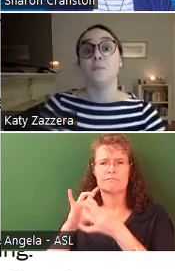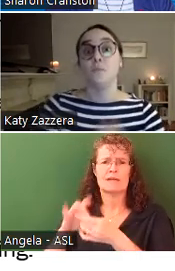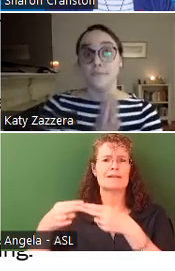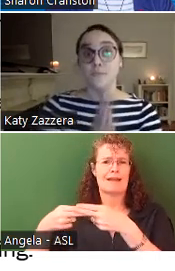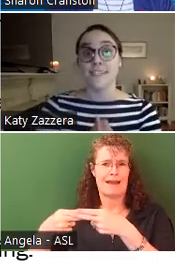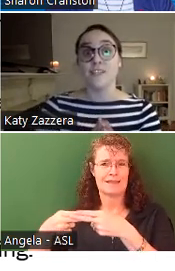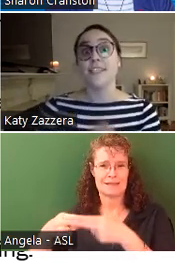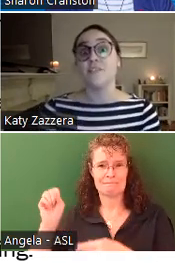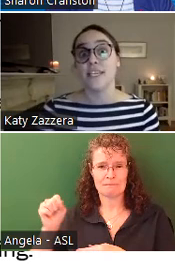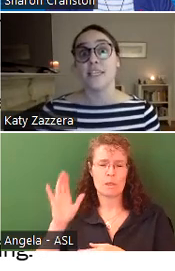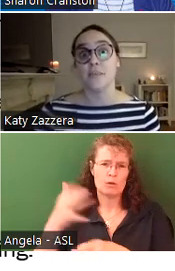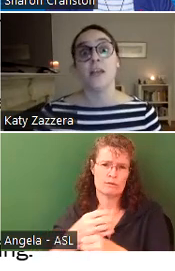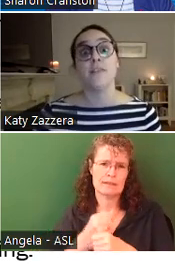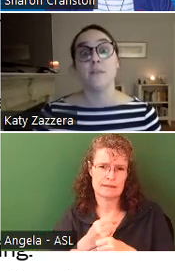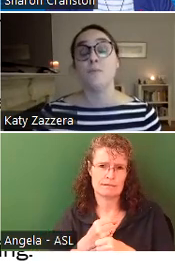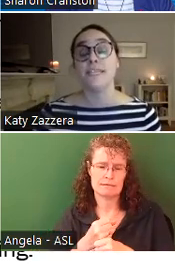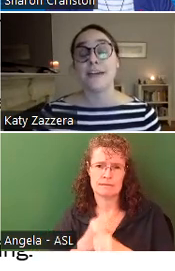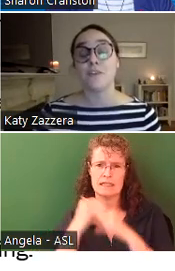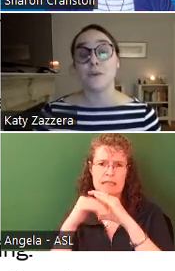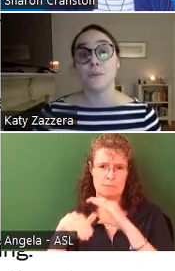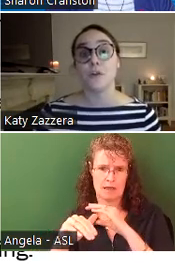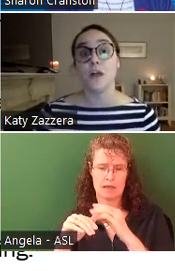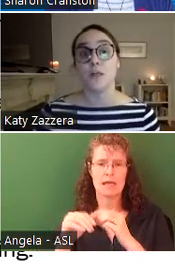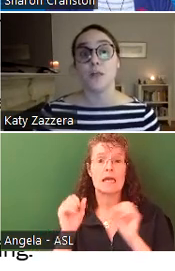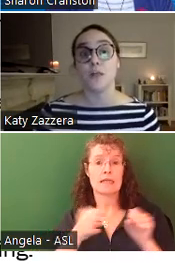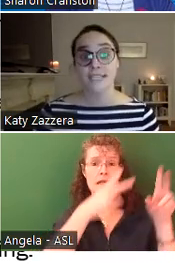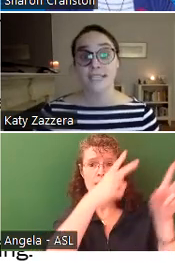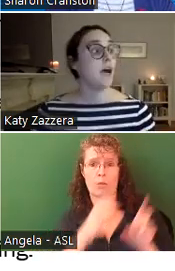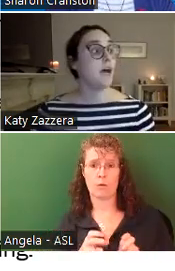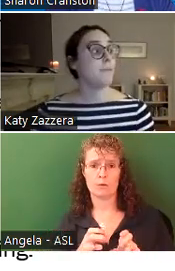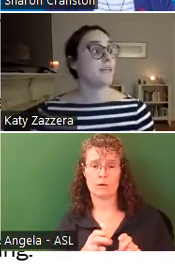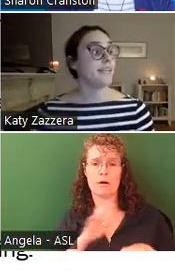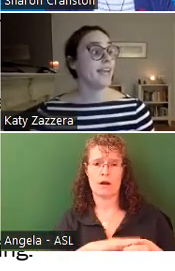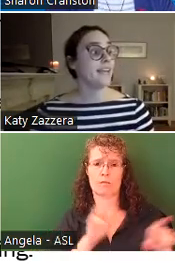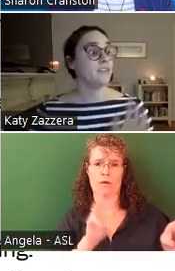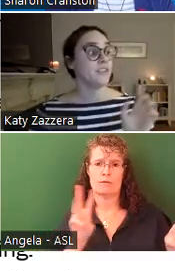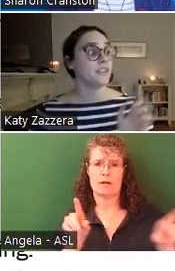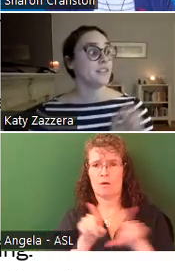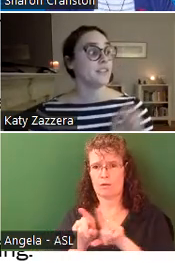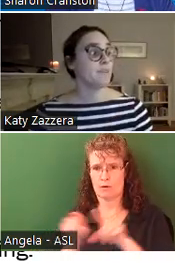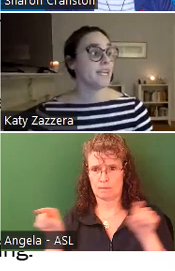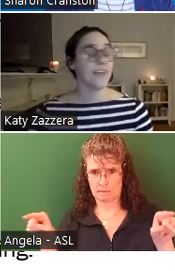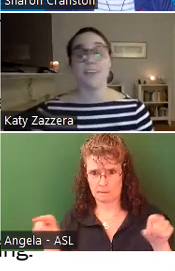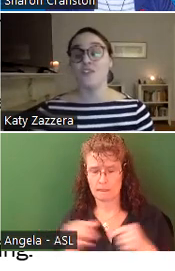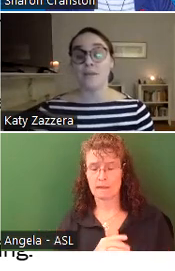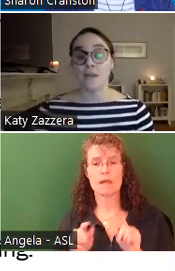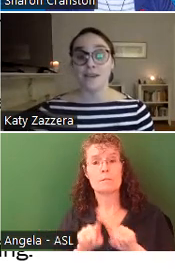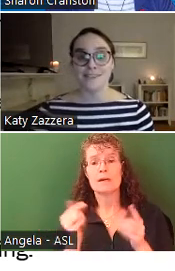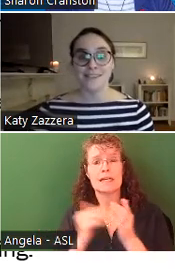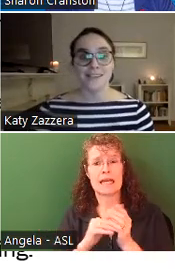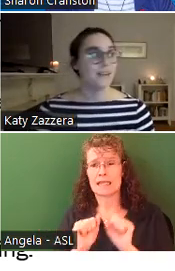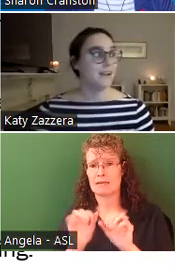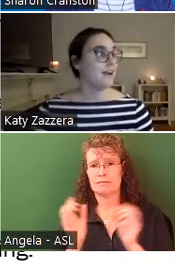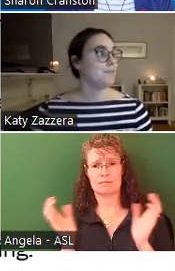will be receiving these via email and they will be downloadable on the website. But again, just type in that chat